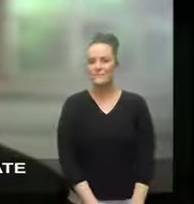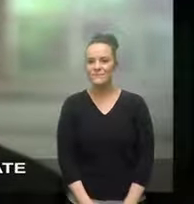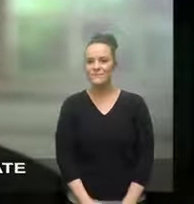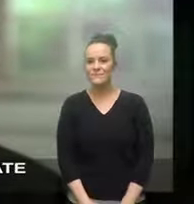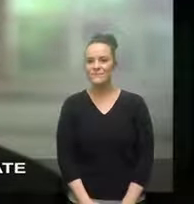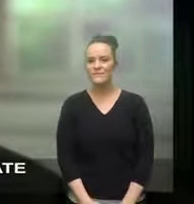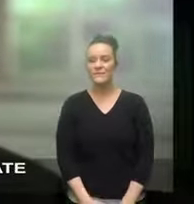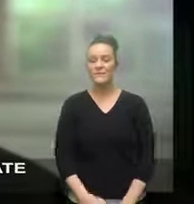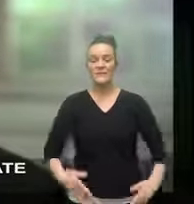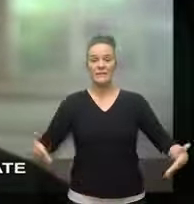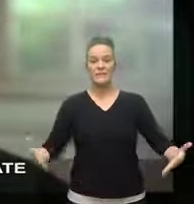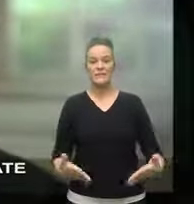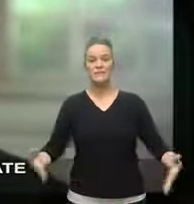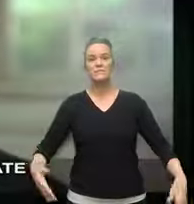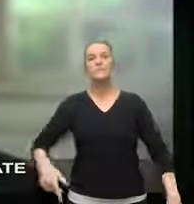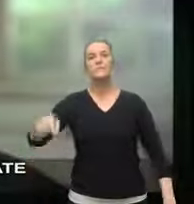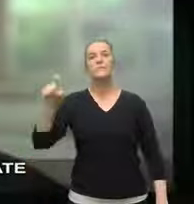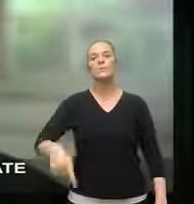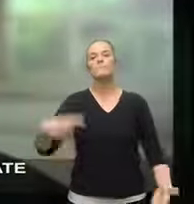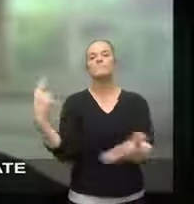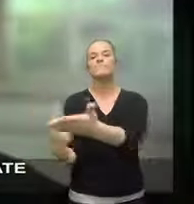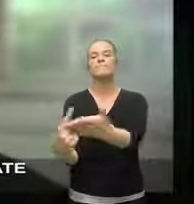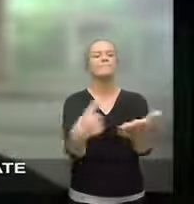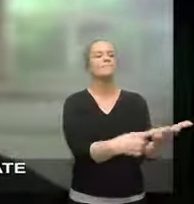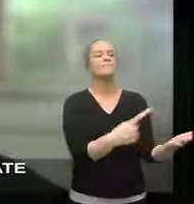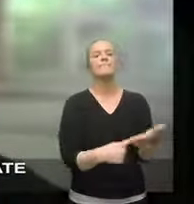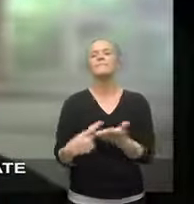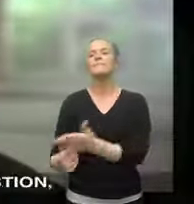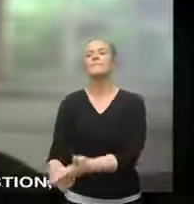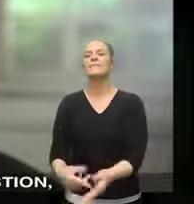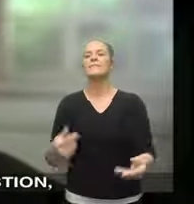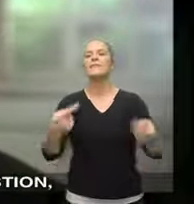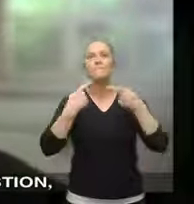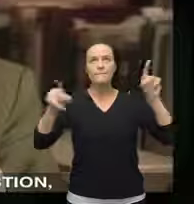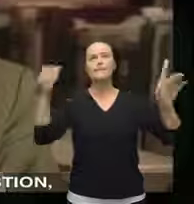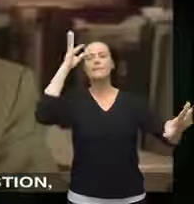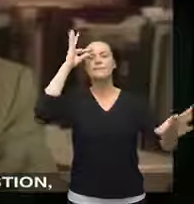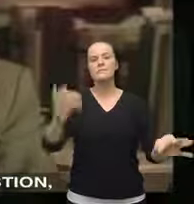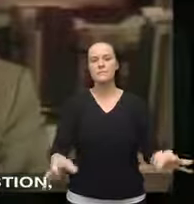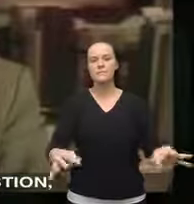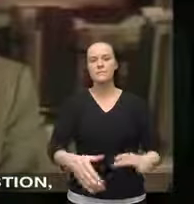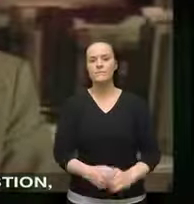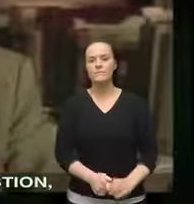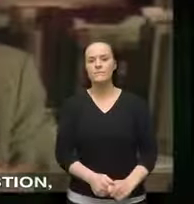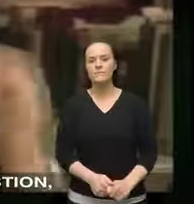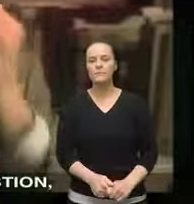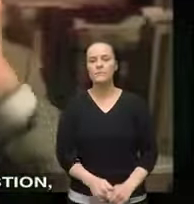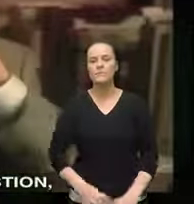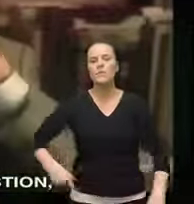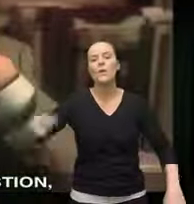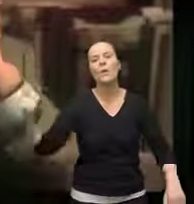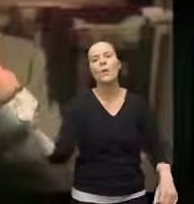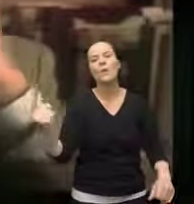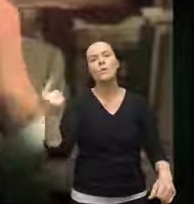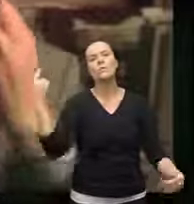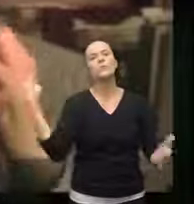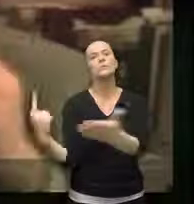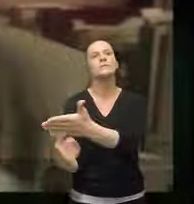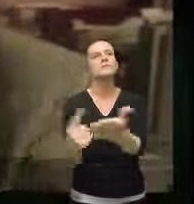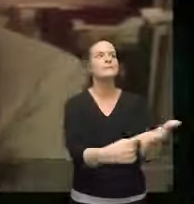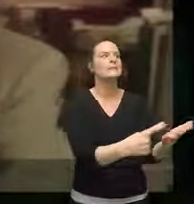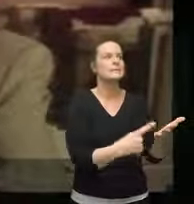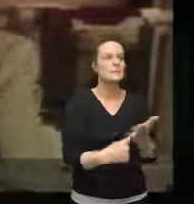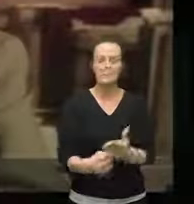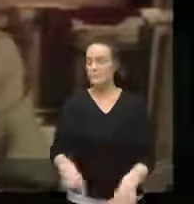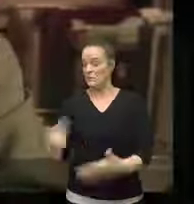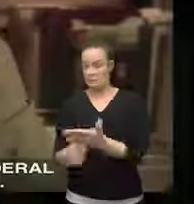on this you must deliberate and decide always we debate this question we're debating